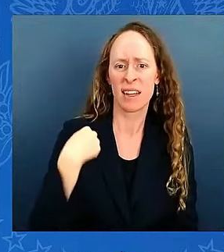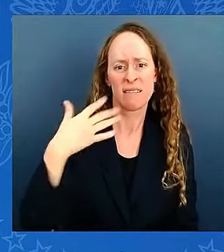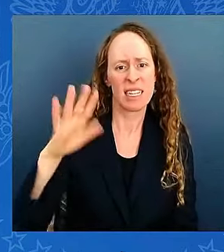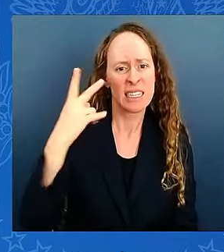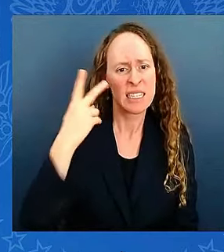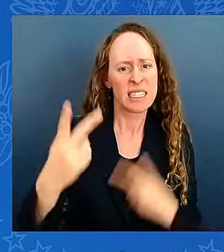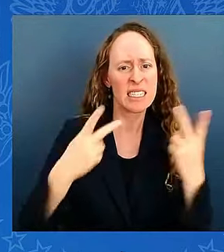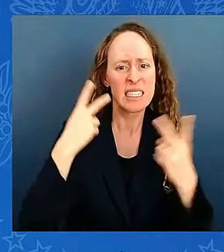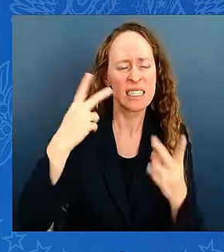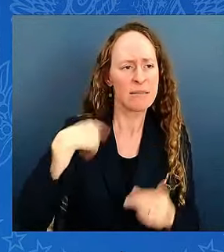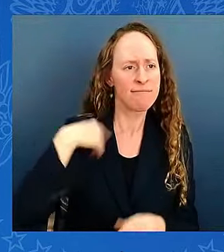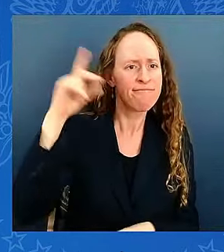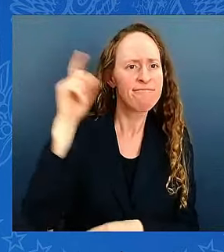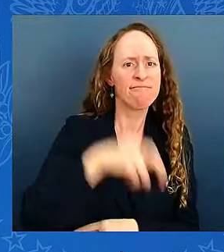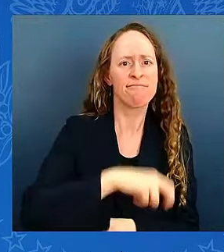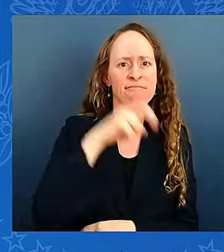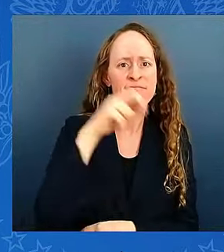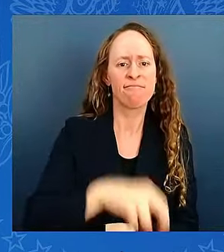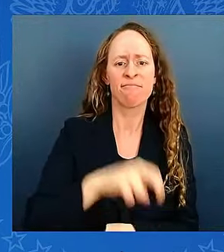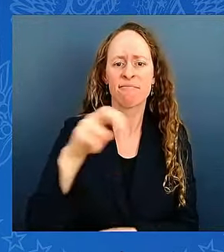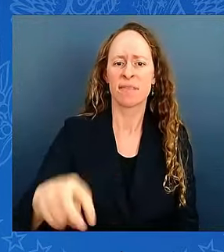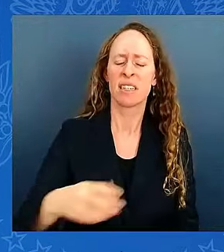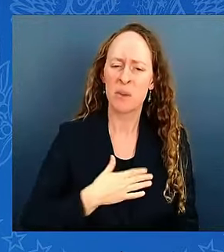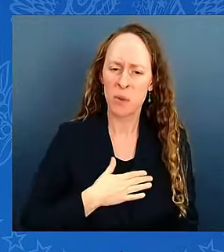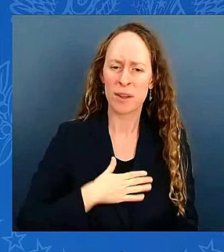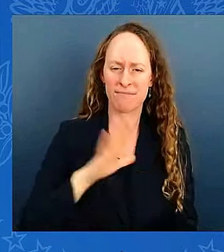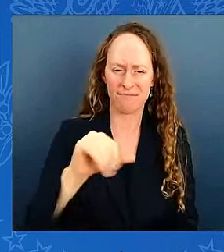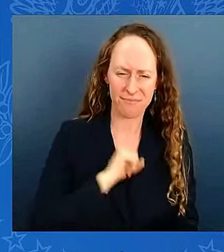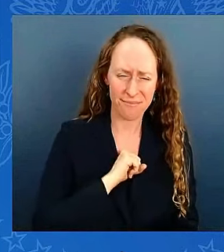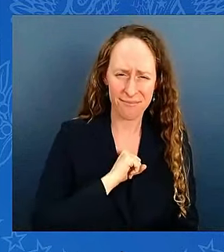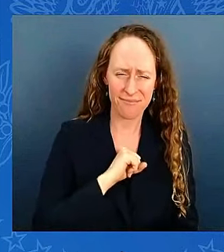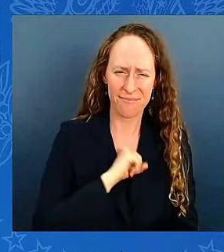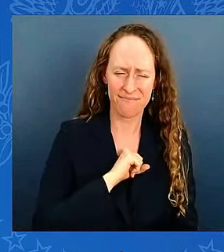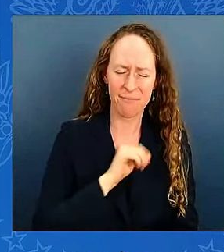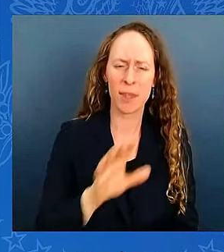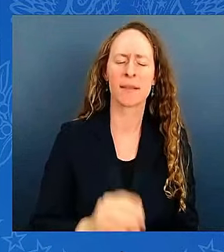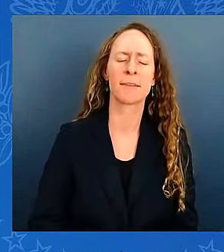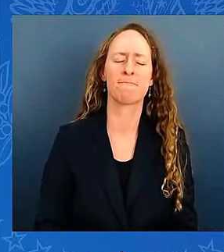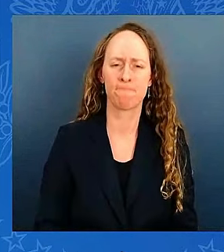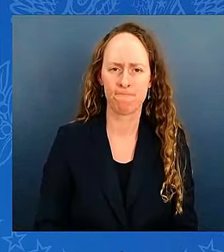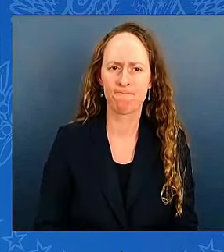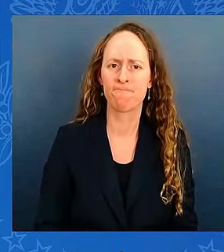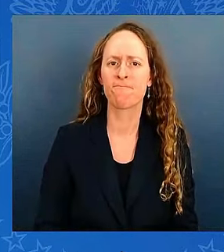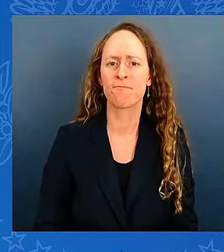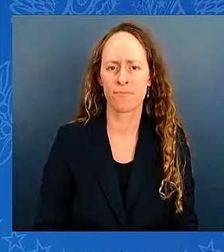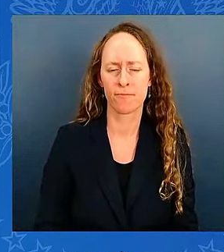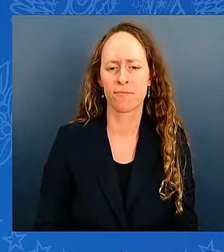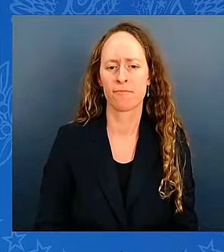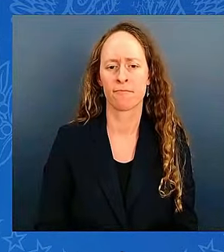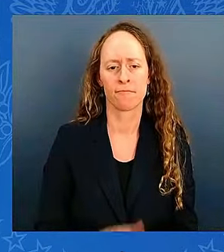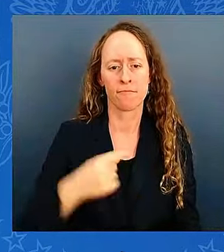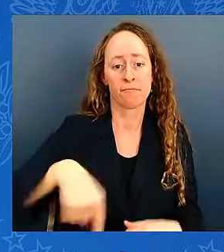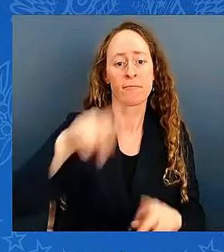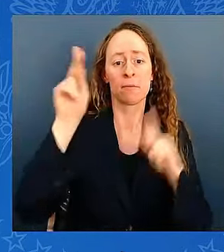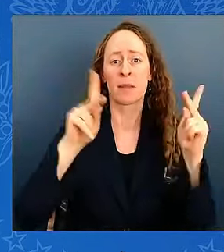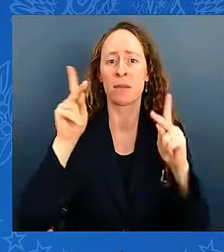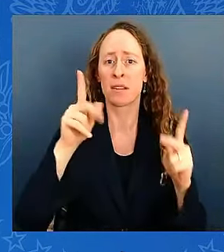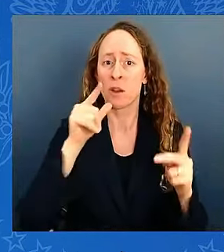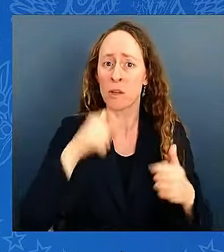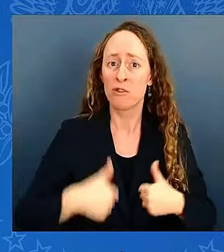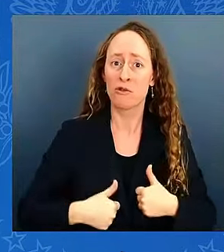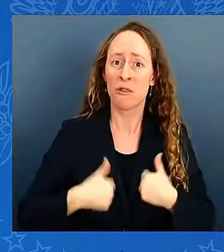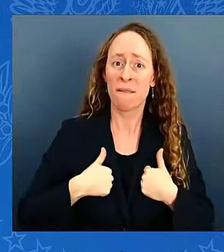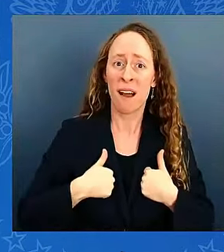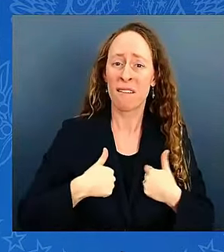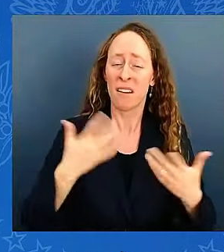and I've heard dozens of stories from survivors about how it feels to be left with nothing, not even knowing where or when to get